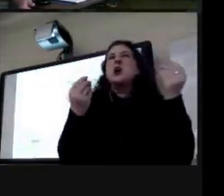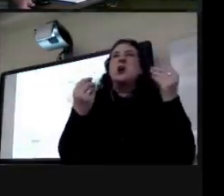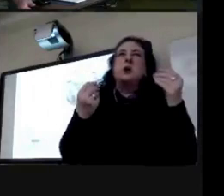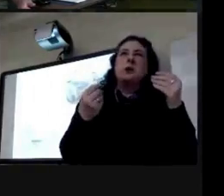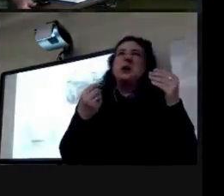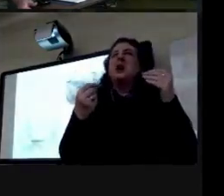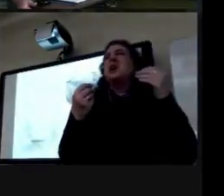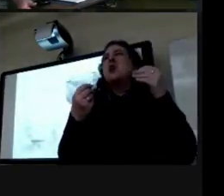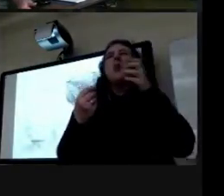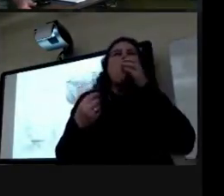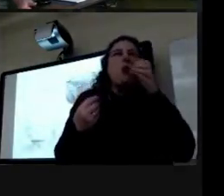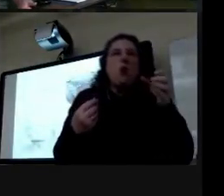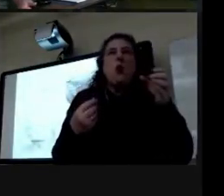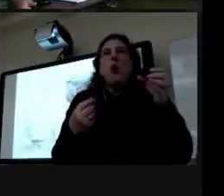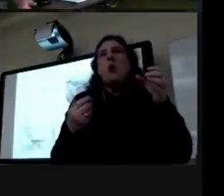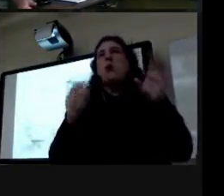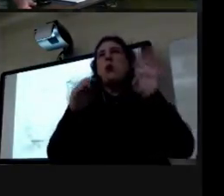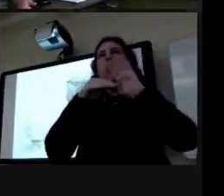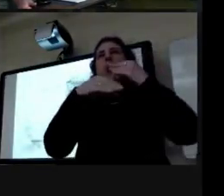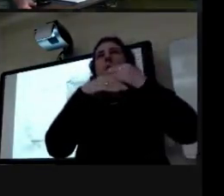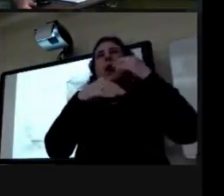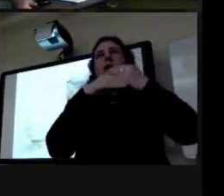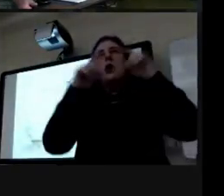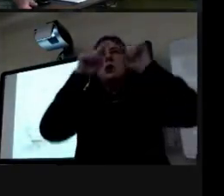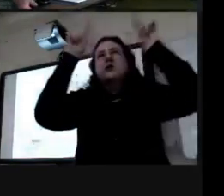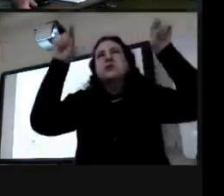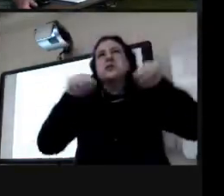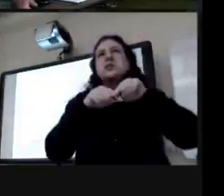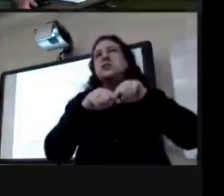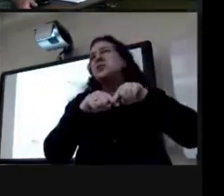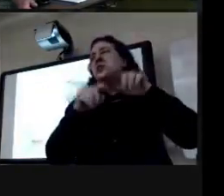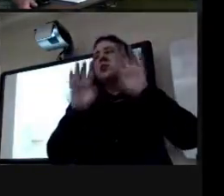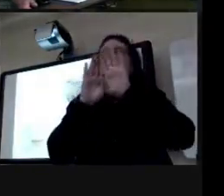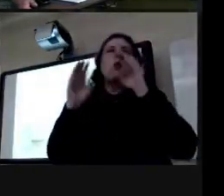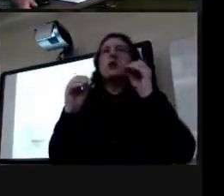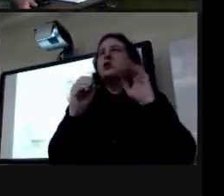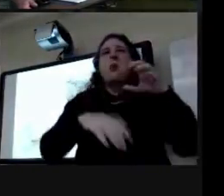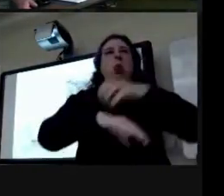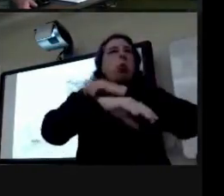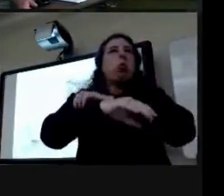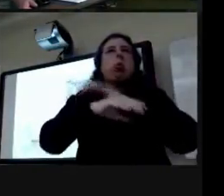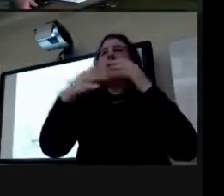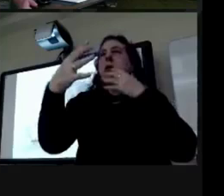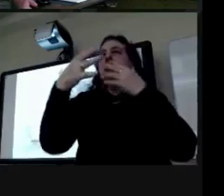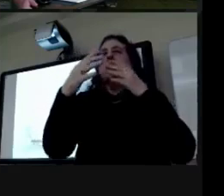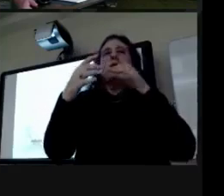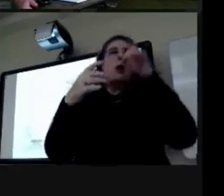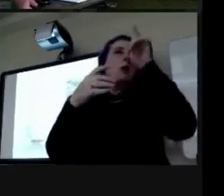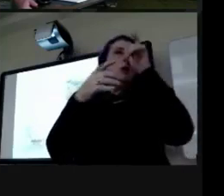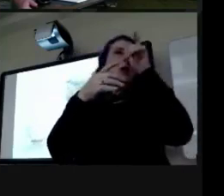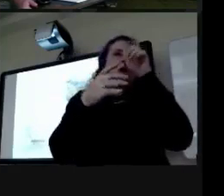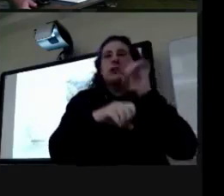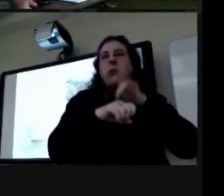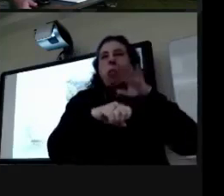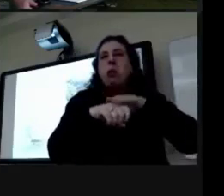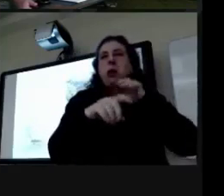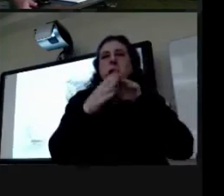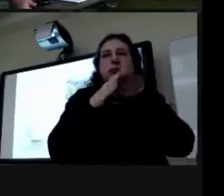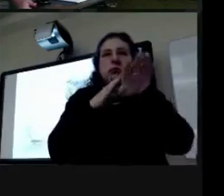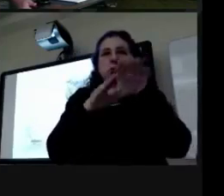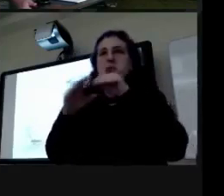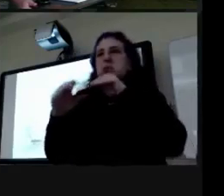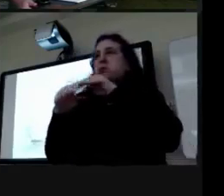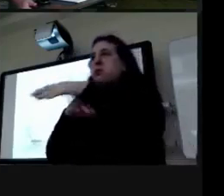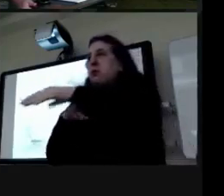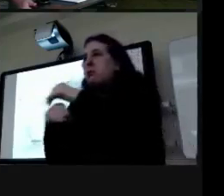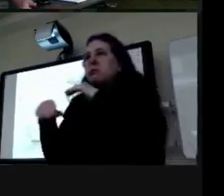and were uninsulated and and that just meant mosquitoes could get in and out as they pleased but once they got in it would come out